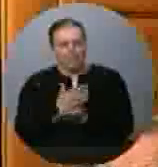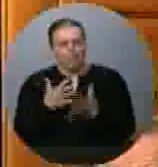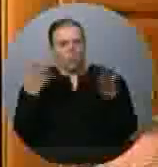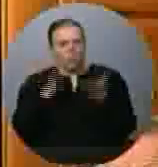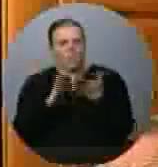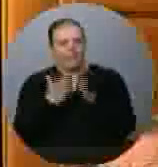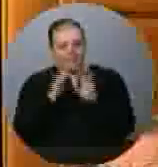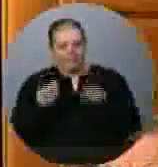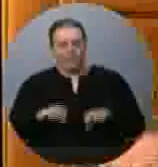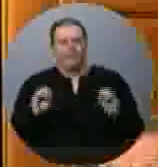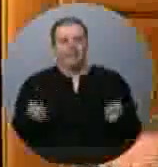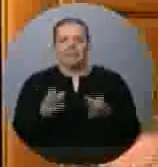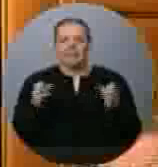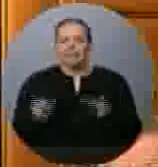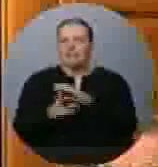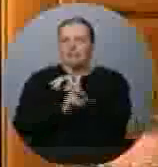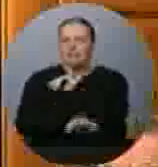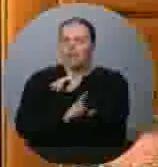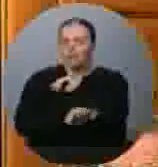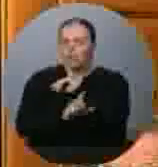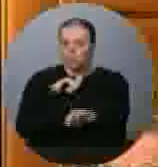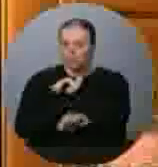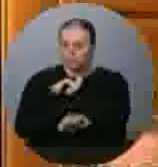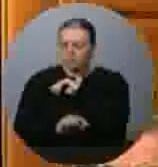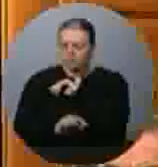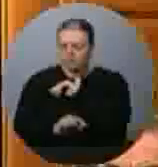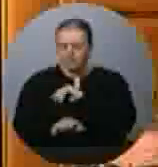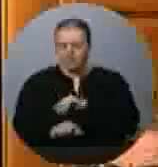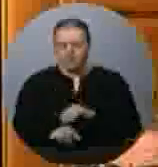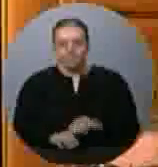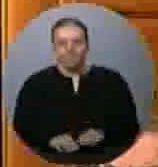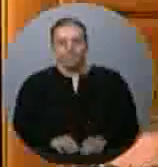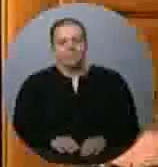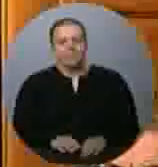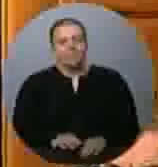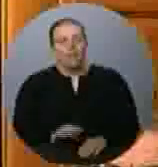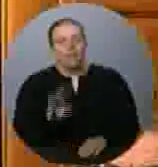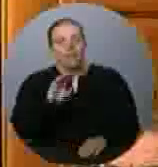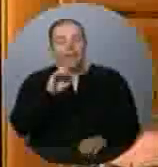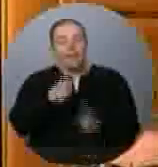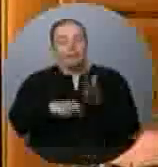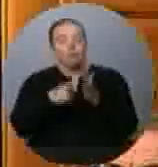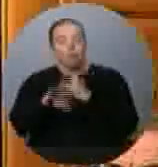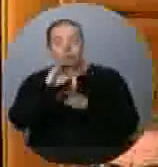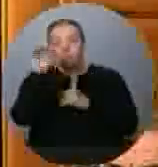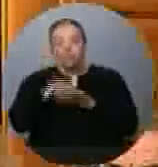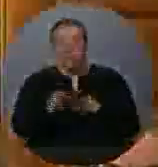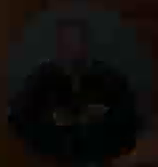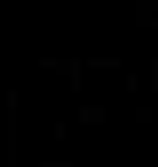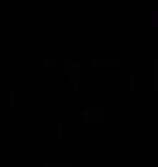If those taxes go up, as proposed by the NDP, consumers will pay and workers will pay. We will not do that to Canadian public. right.